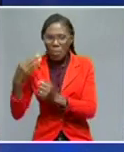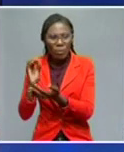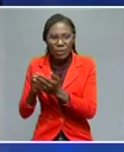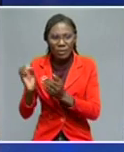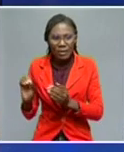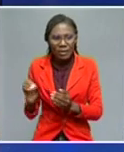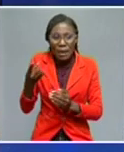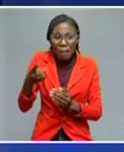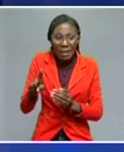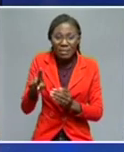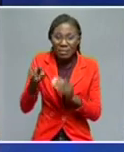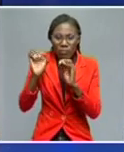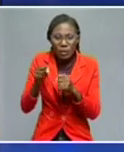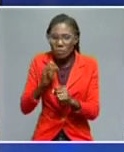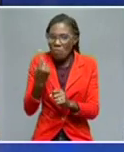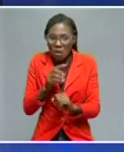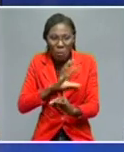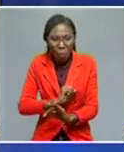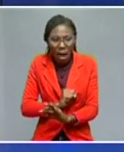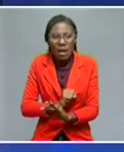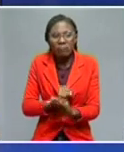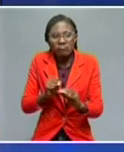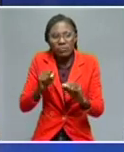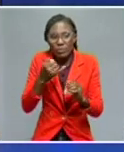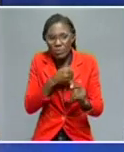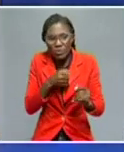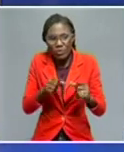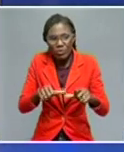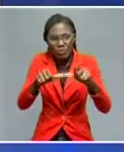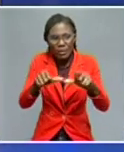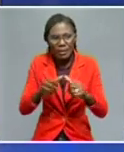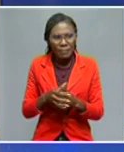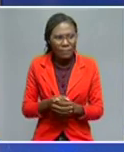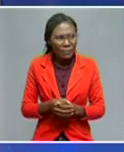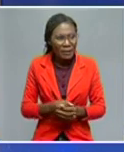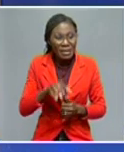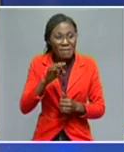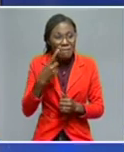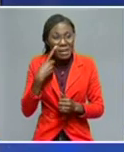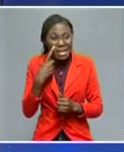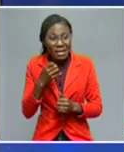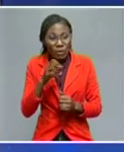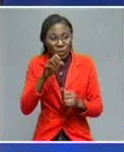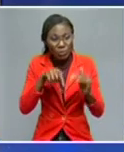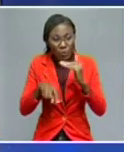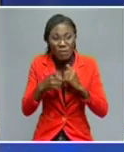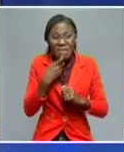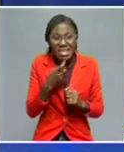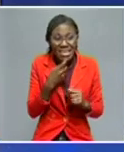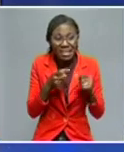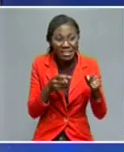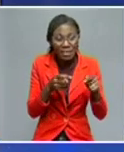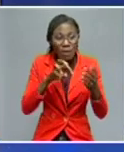to live with that neighbor. So Finland, while fiercely pro-West, capitalist